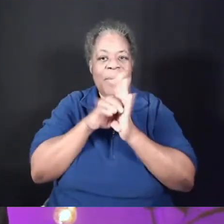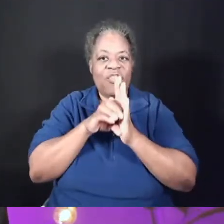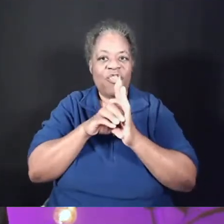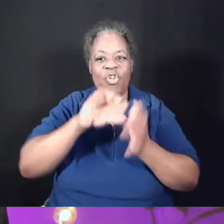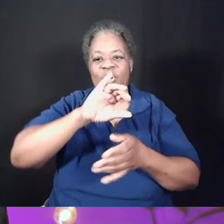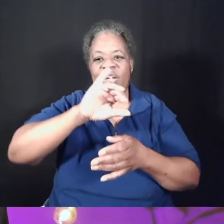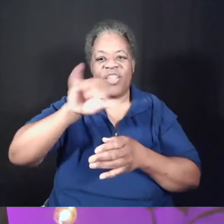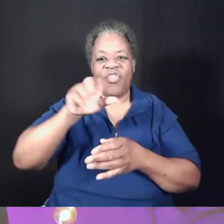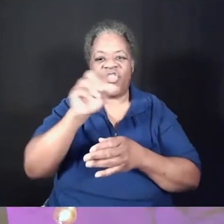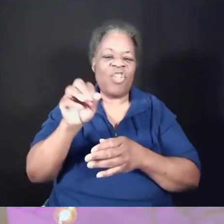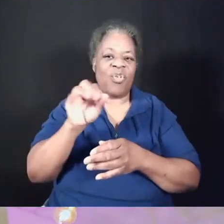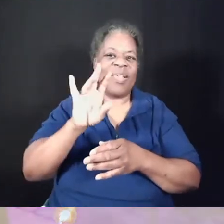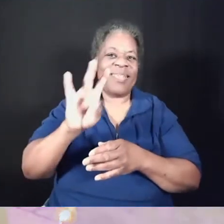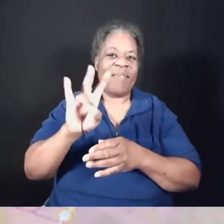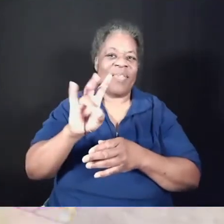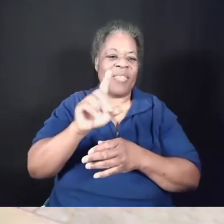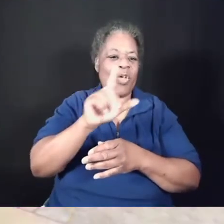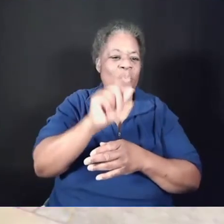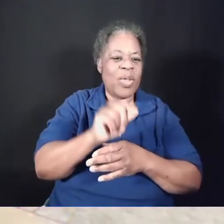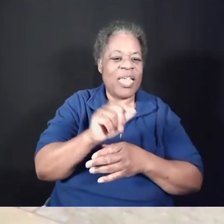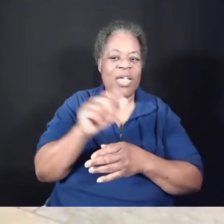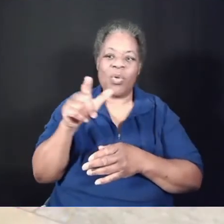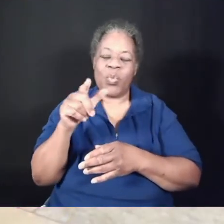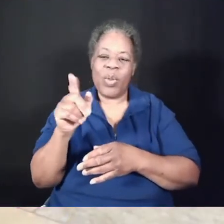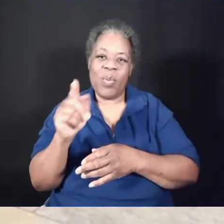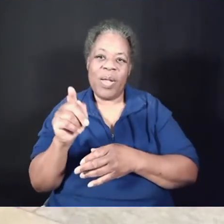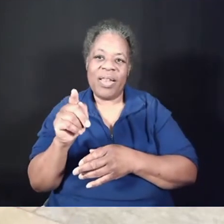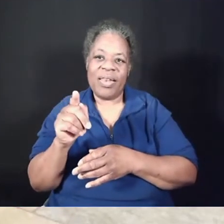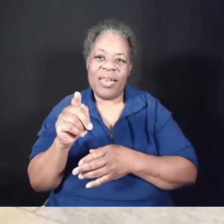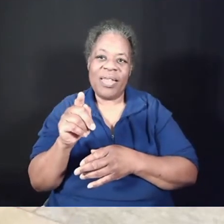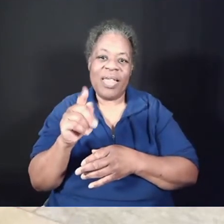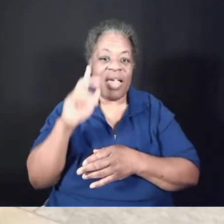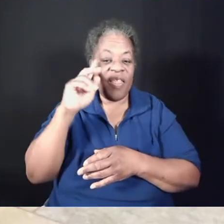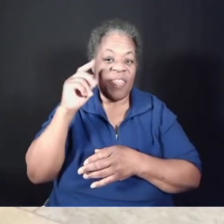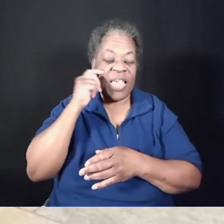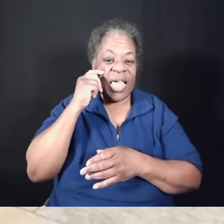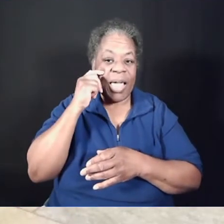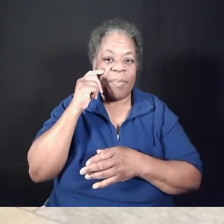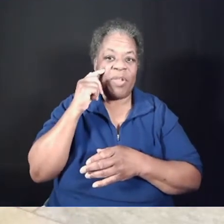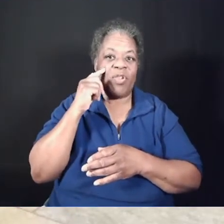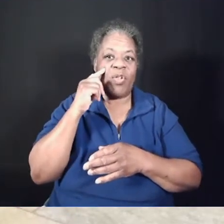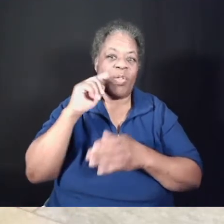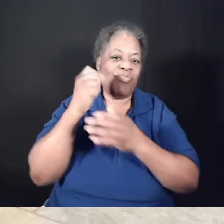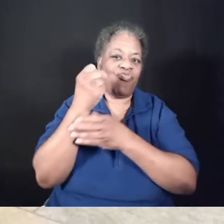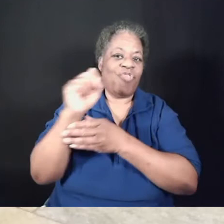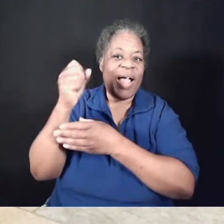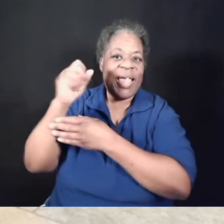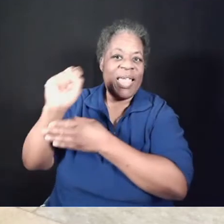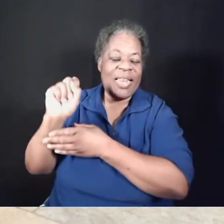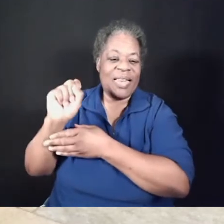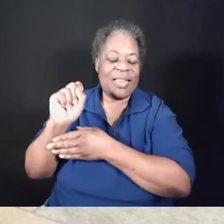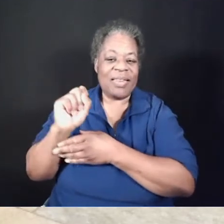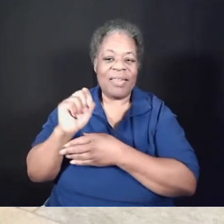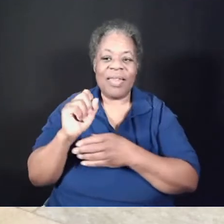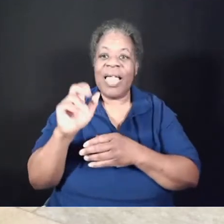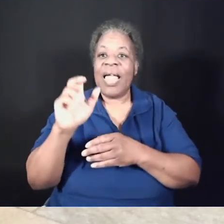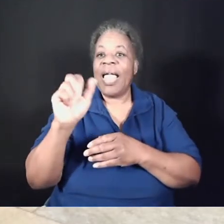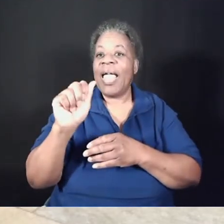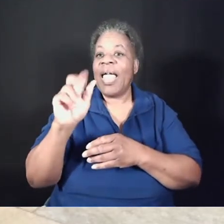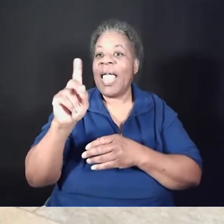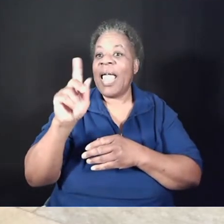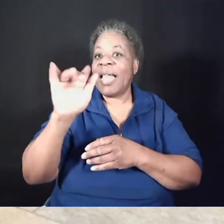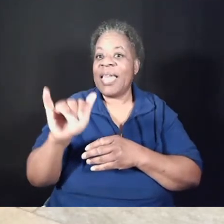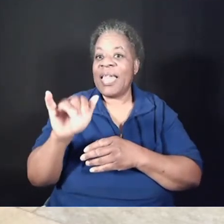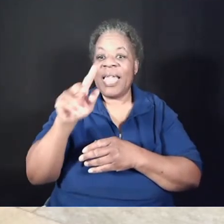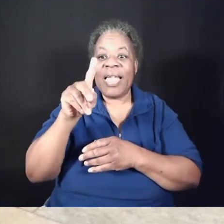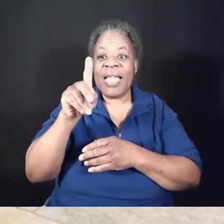2021. In the aftermath of the Capitol riot, New Jersey Representative Andy Kim was photographed on his hands and